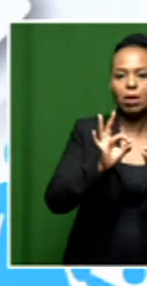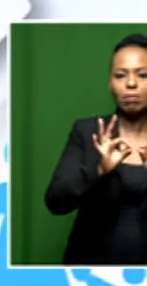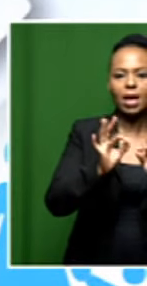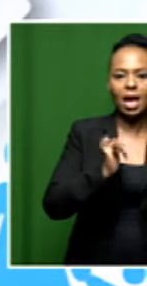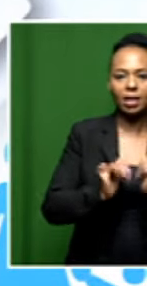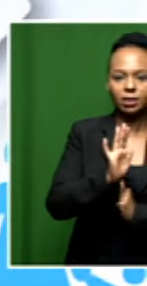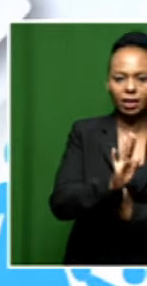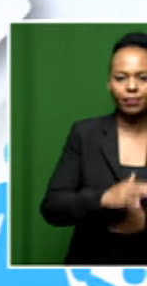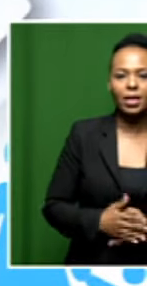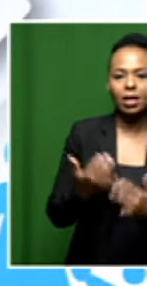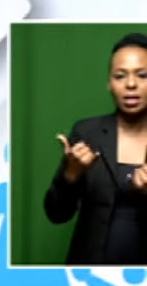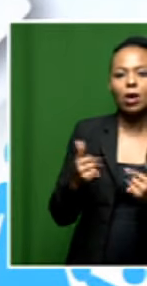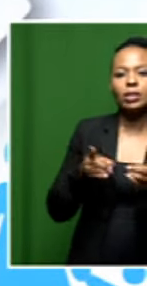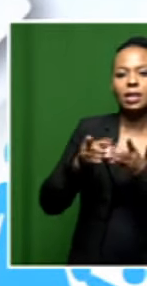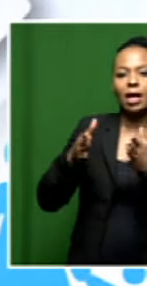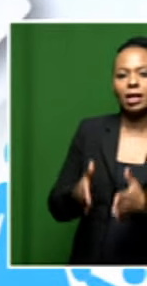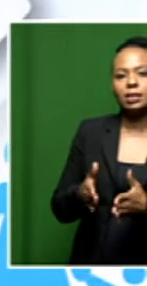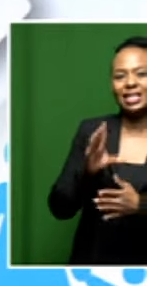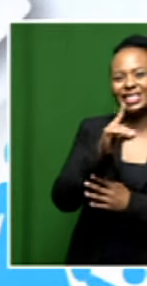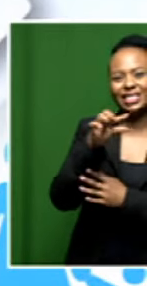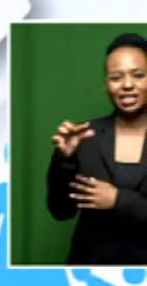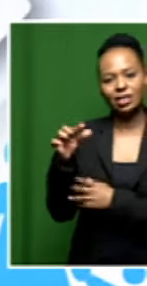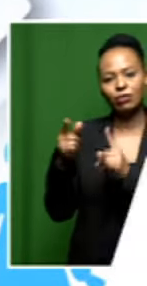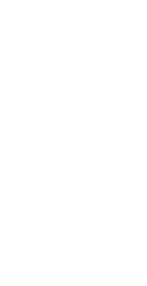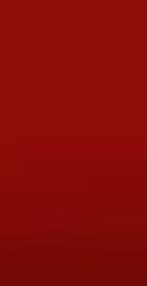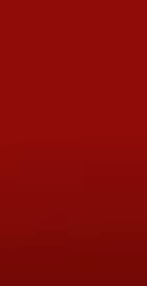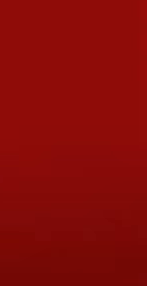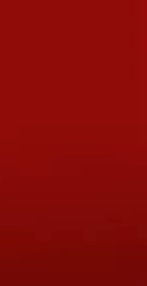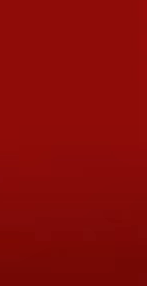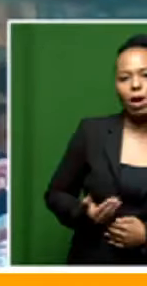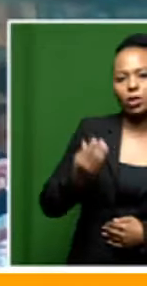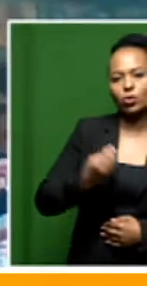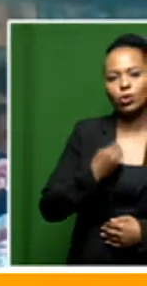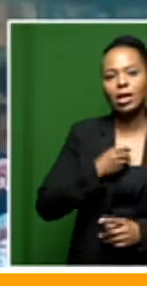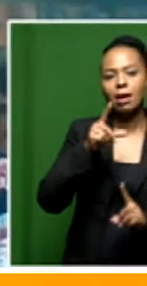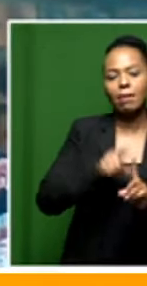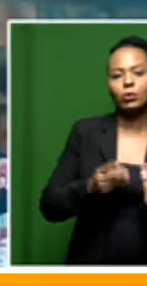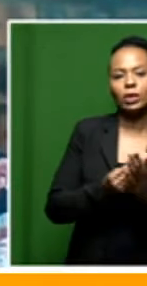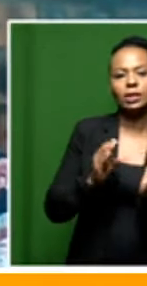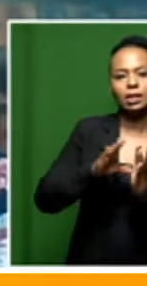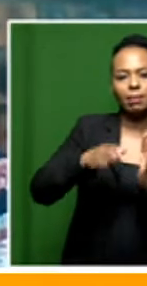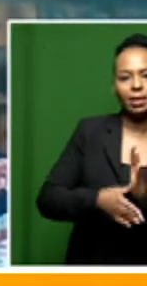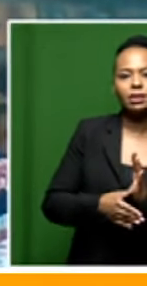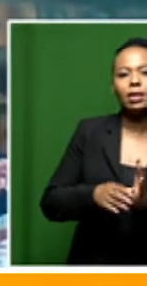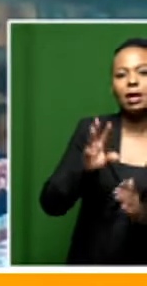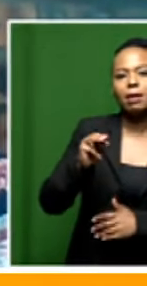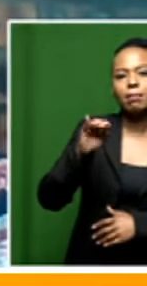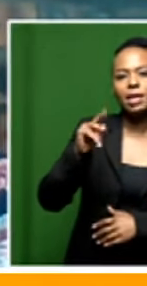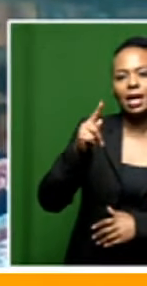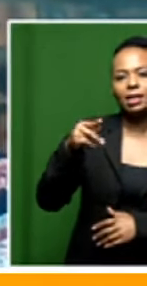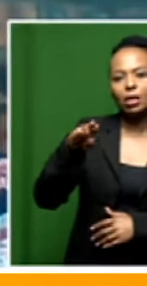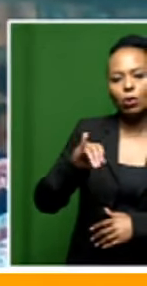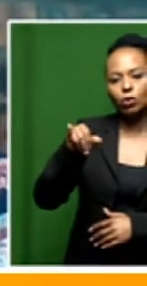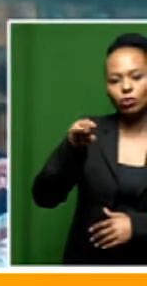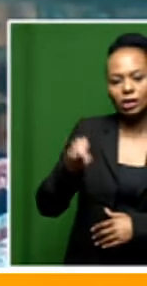more on the topic, we're joined by the Director-General in the Department of Women, Youth and Persons with Disabilities, Advocate Mikateko Joyce Maduleka.